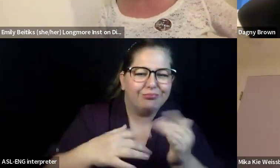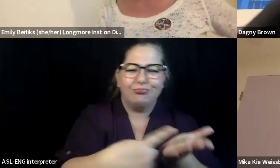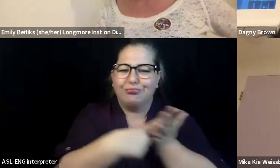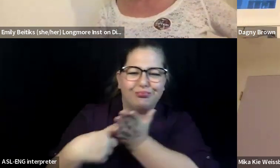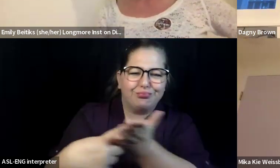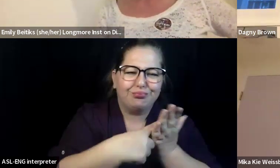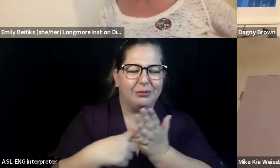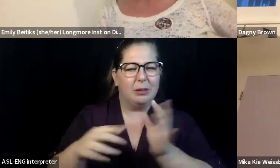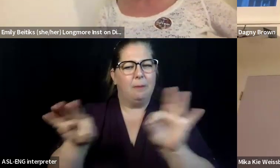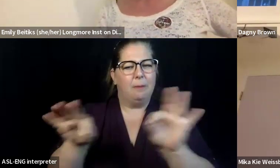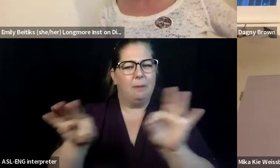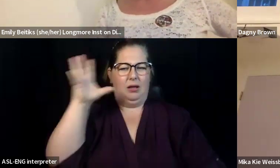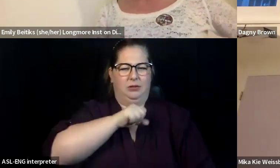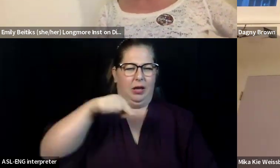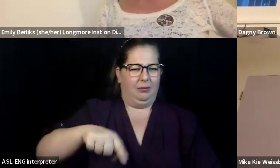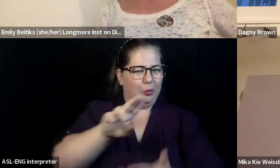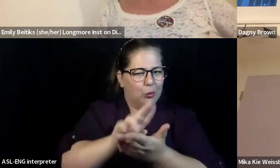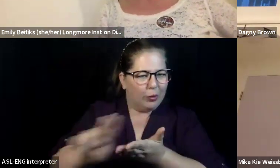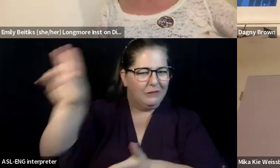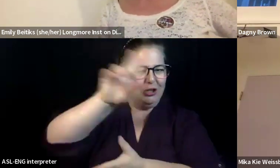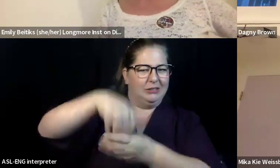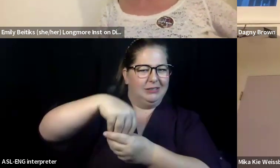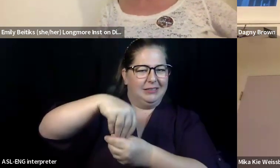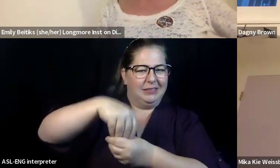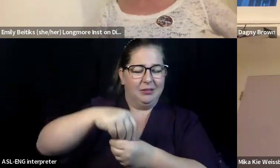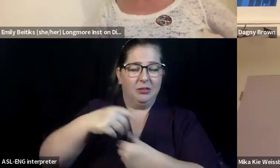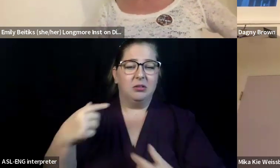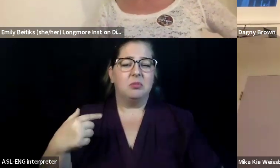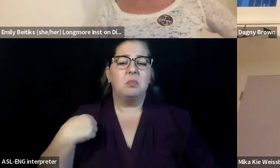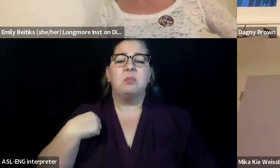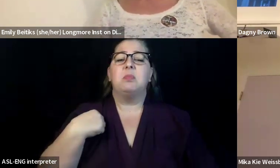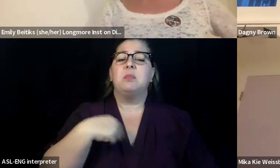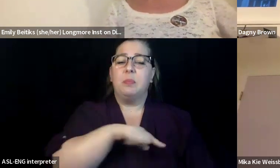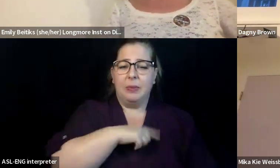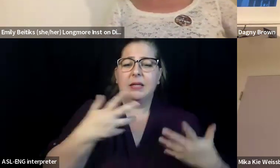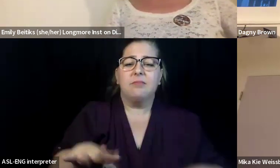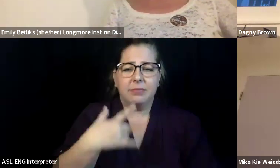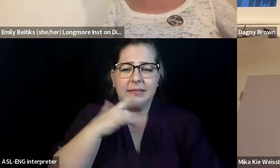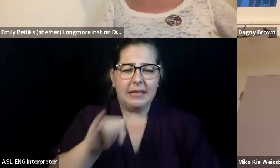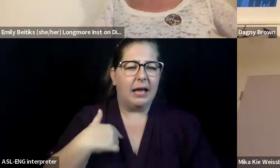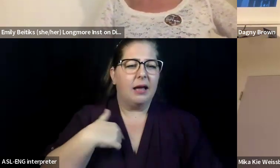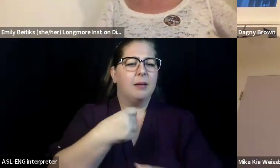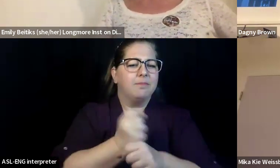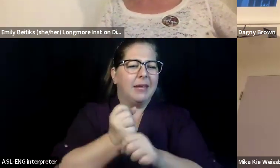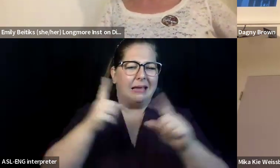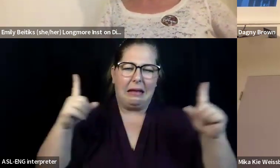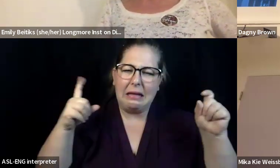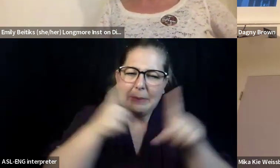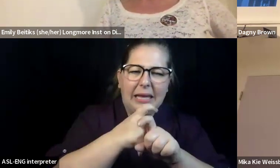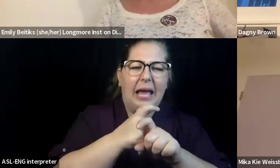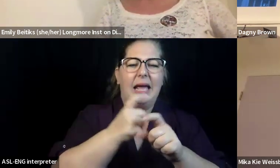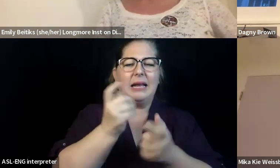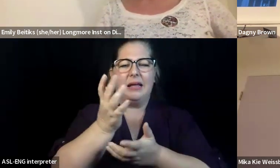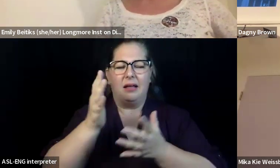separate. Um, Bruce Wolf says, apologies for arriving late. Perhaps you already covered this.